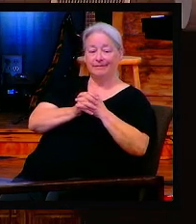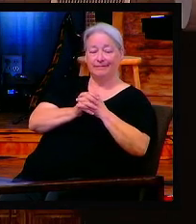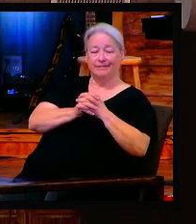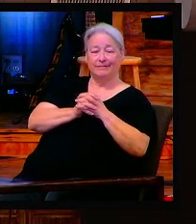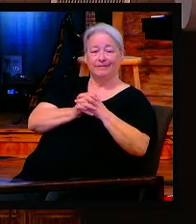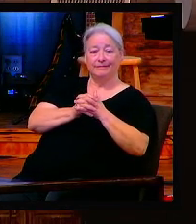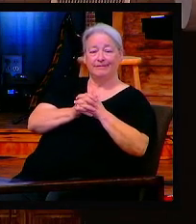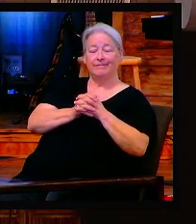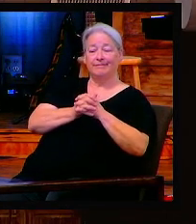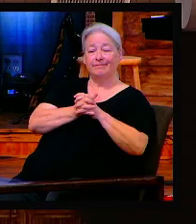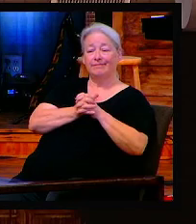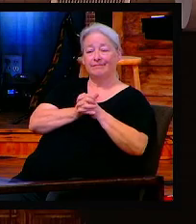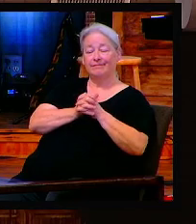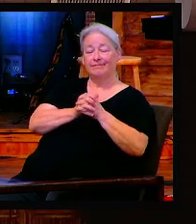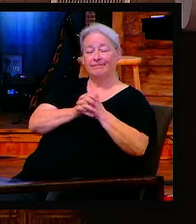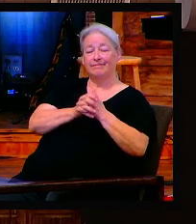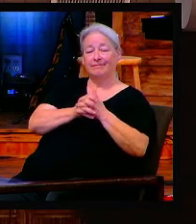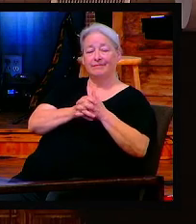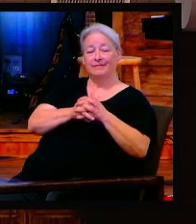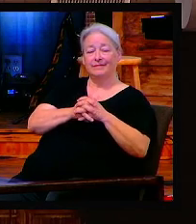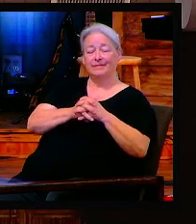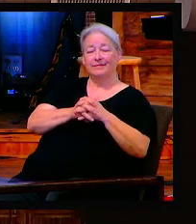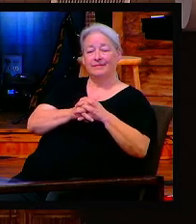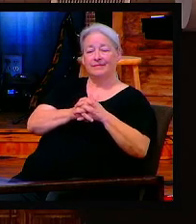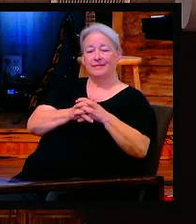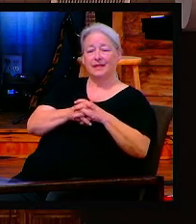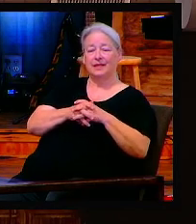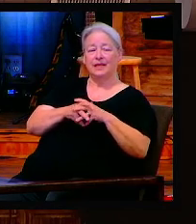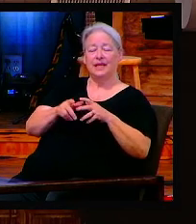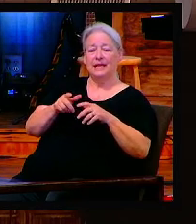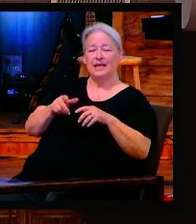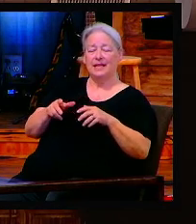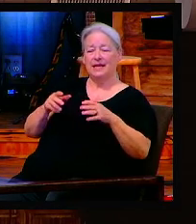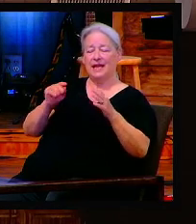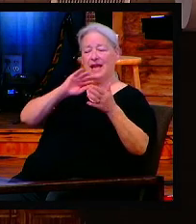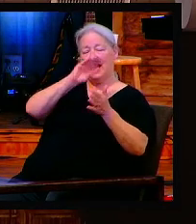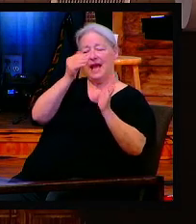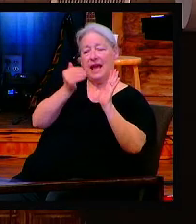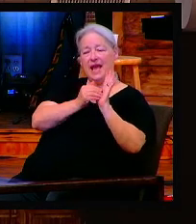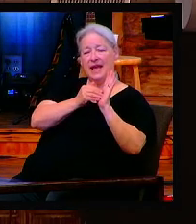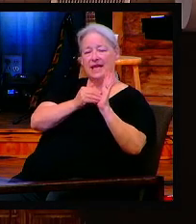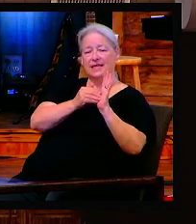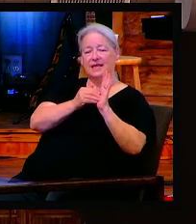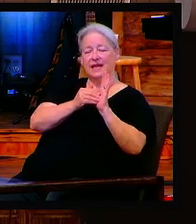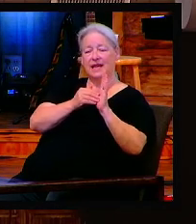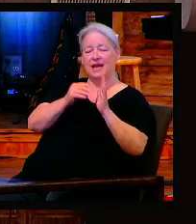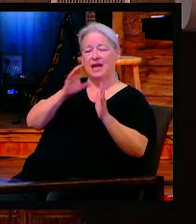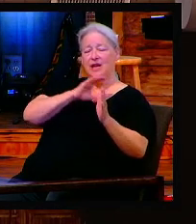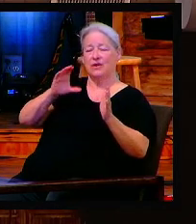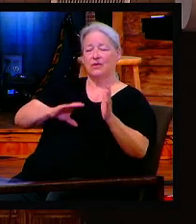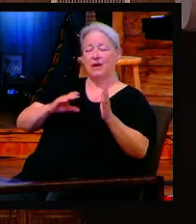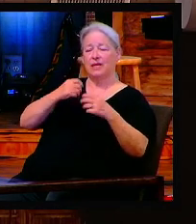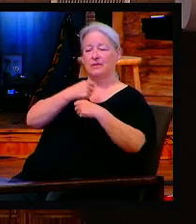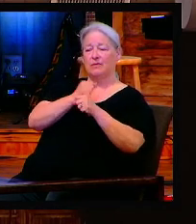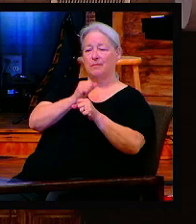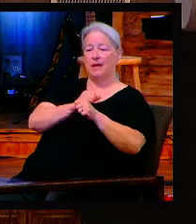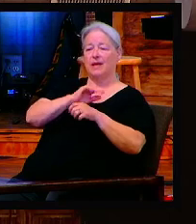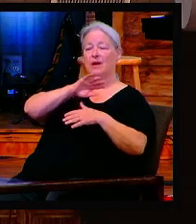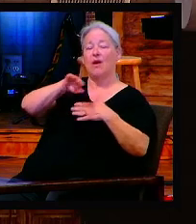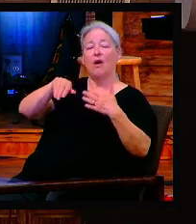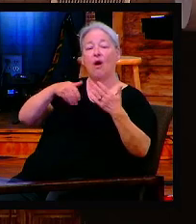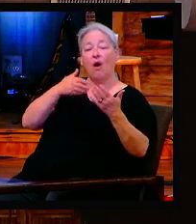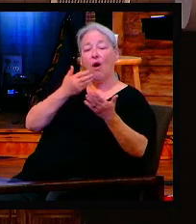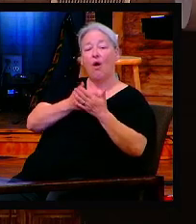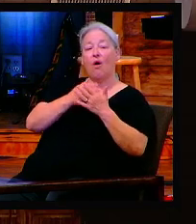Book of Revelation. He'll cause. Who's that? Who's he? Antichrist. He'll cause all small and great, rich or poor, slave or free